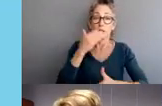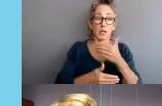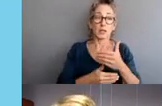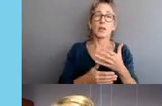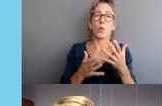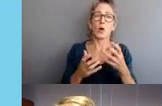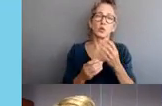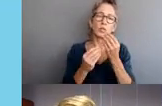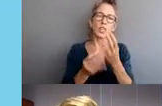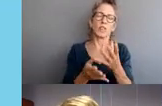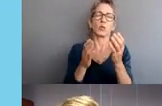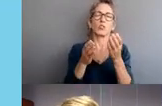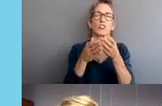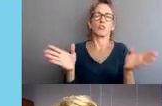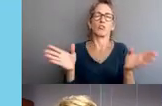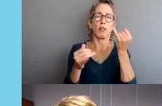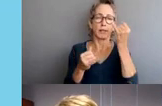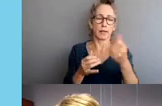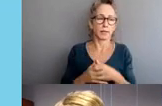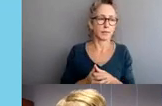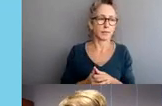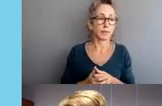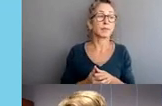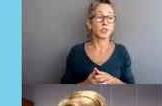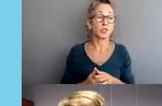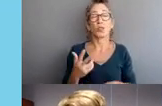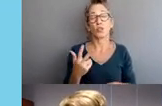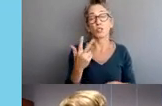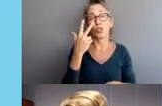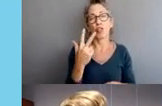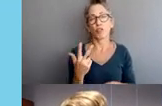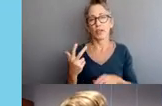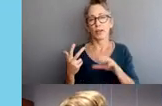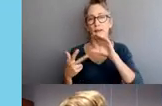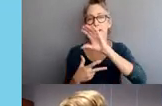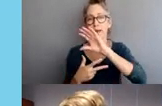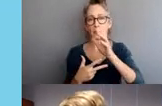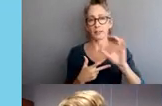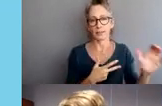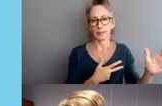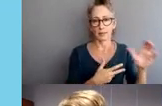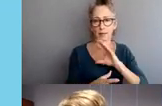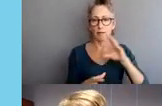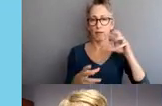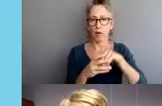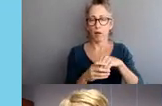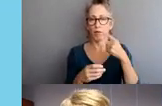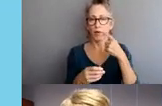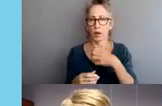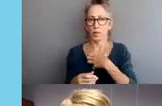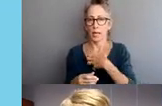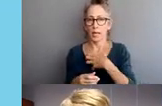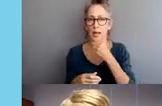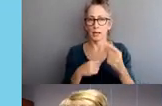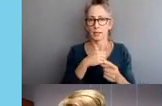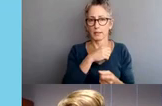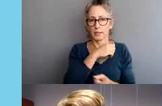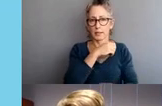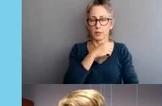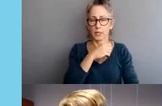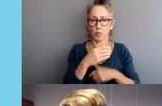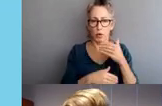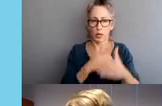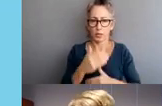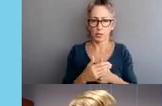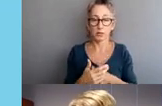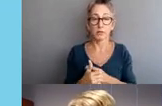primary entities that are involved in complaint and disciplinary process for the Chicago Police Department. They